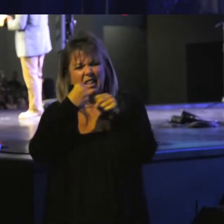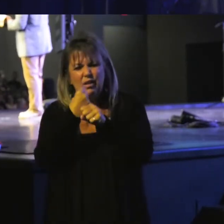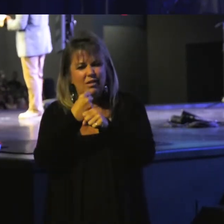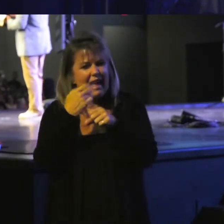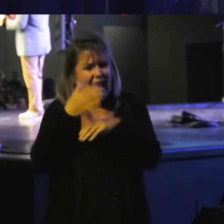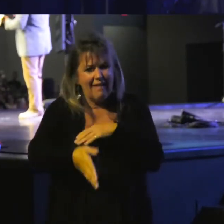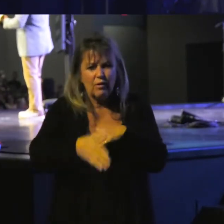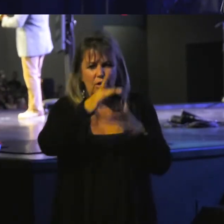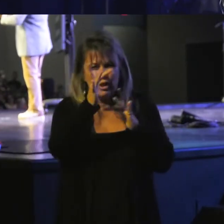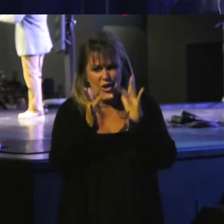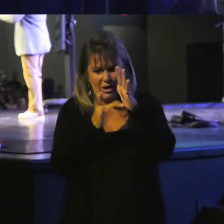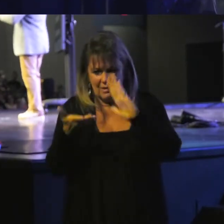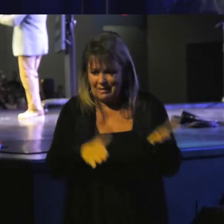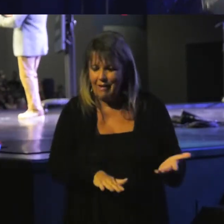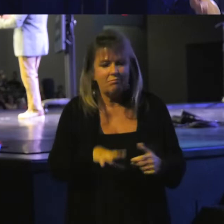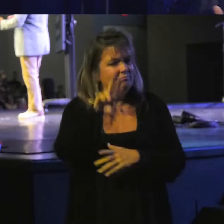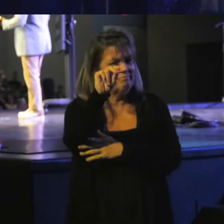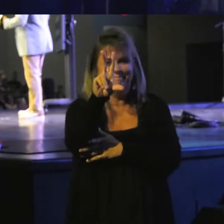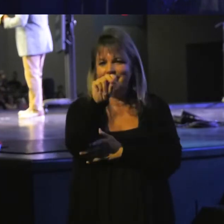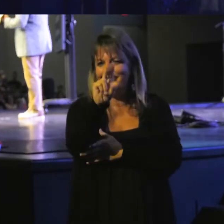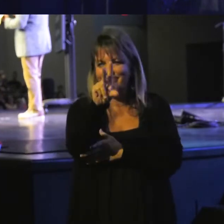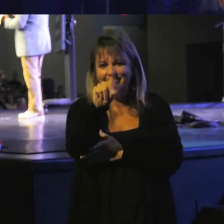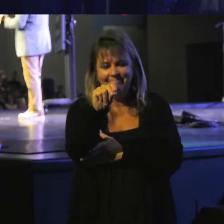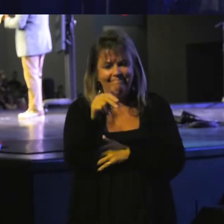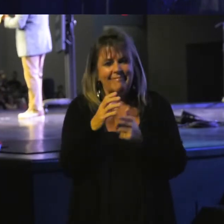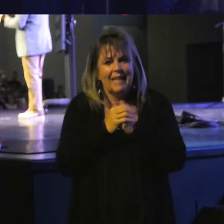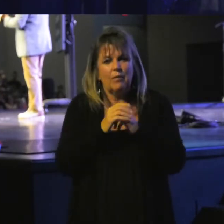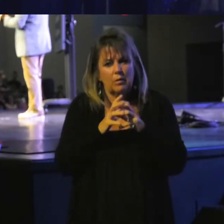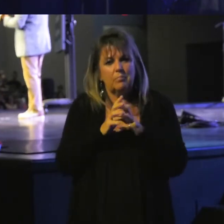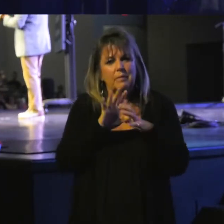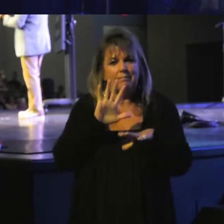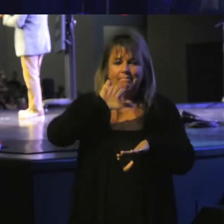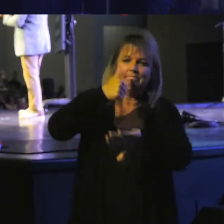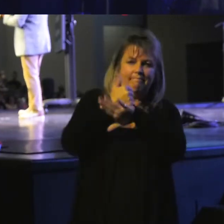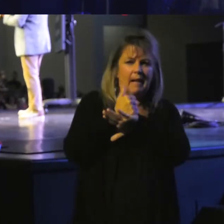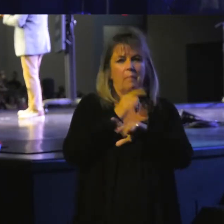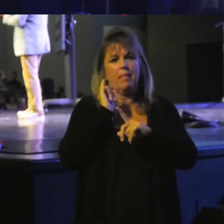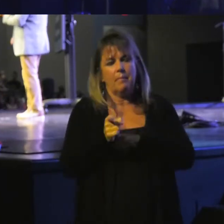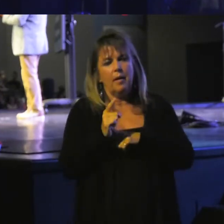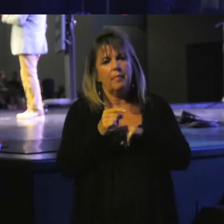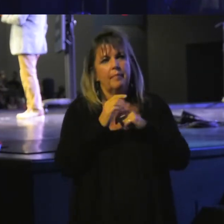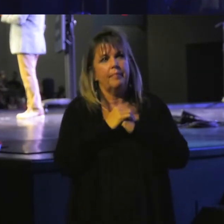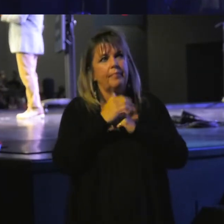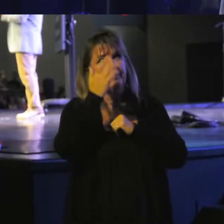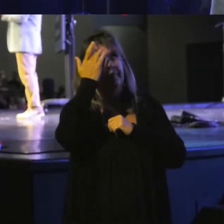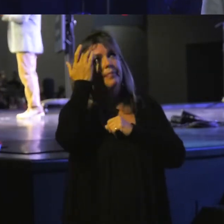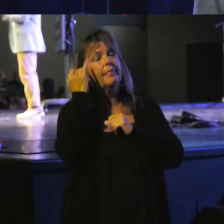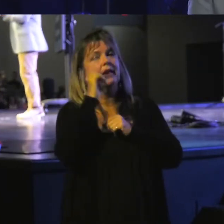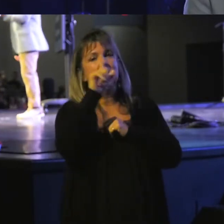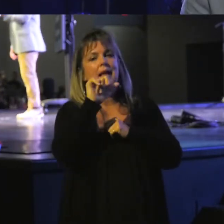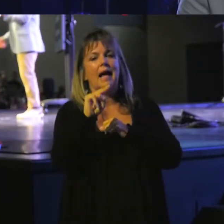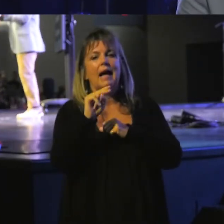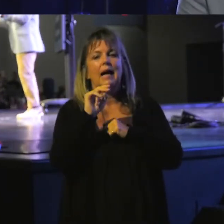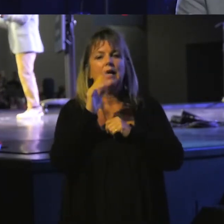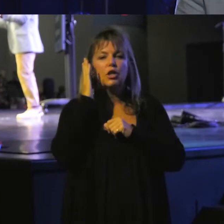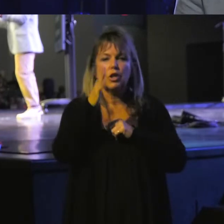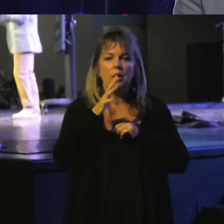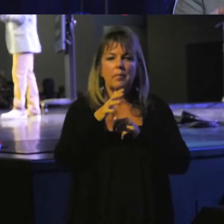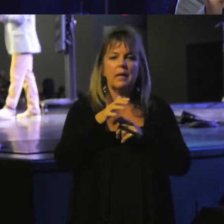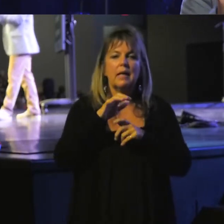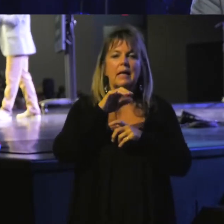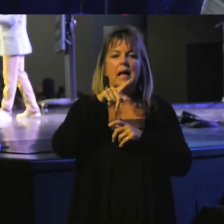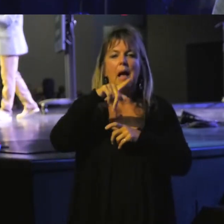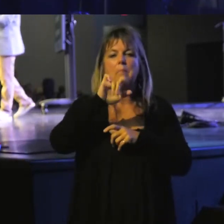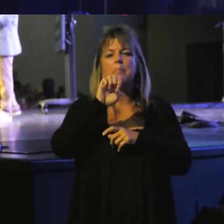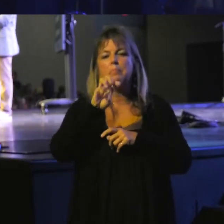Jesus. No, no, no. It was being put together in the moment. And look what the Bible says, Zion shall be plowed as a field. That's Israel.